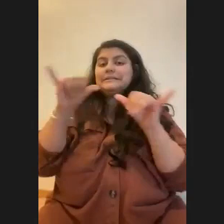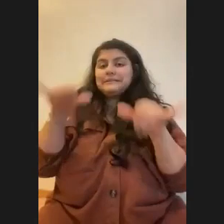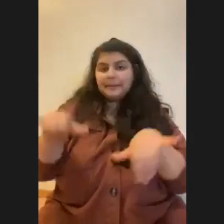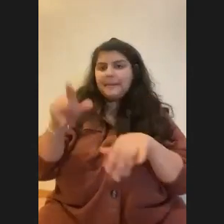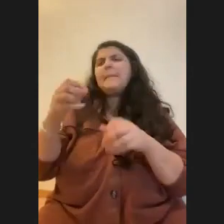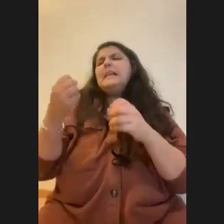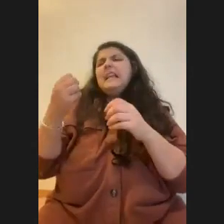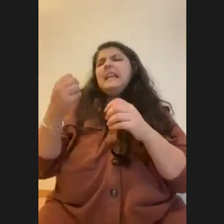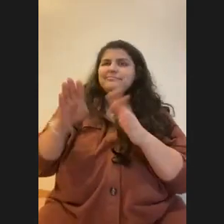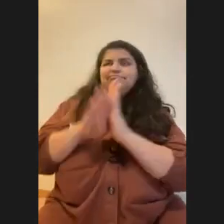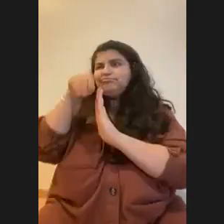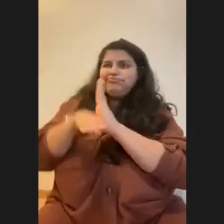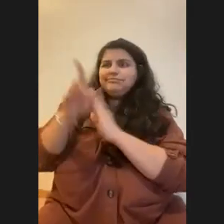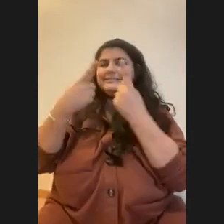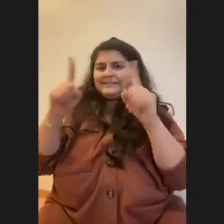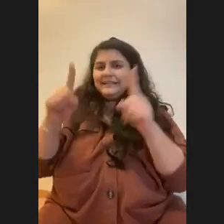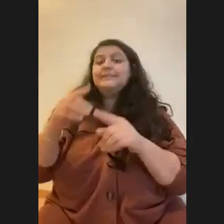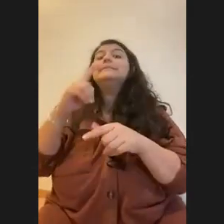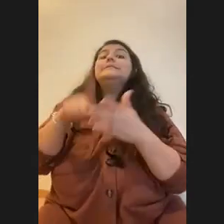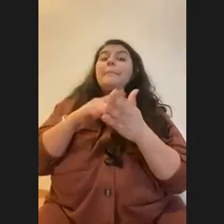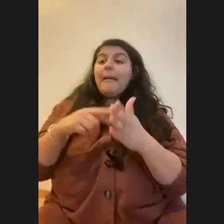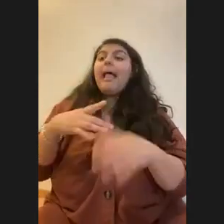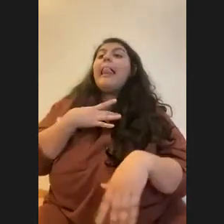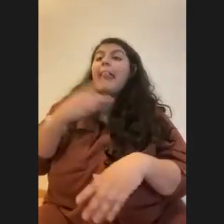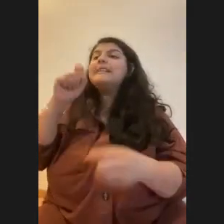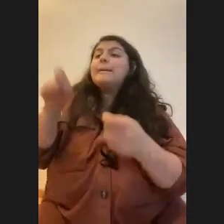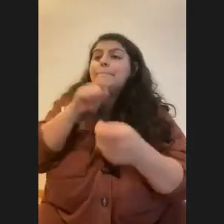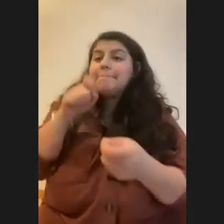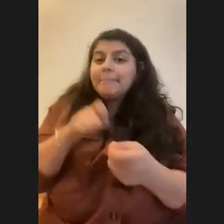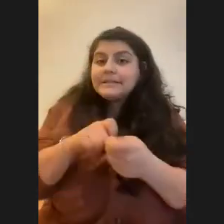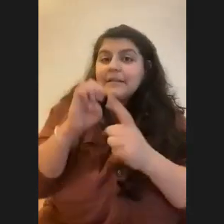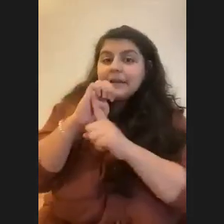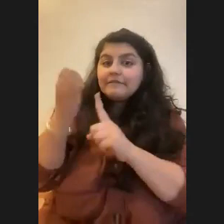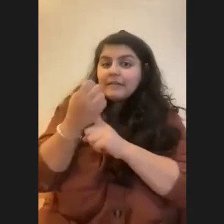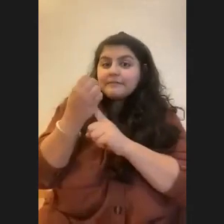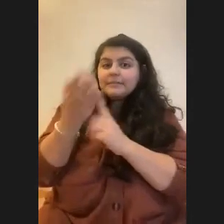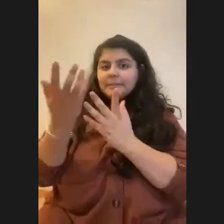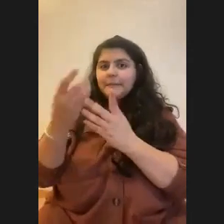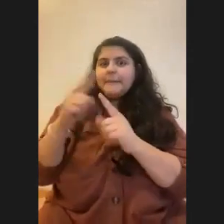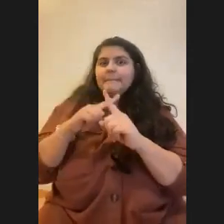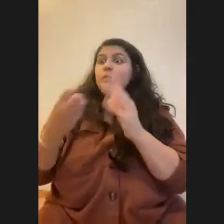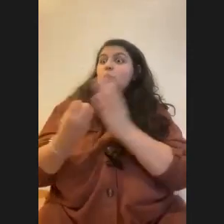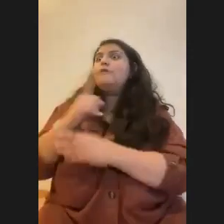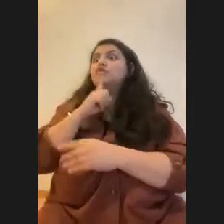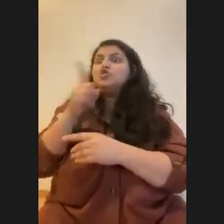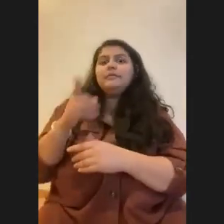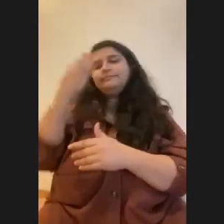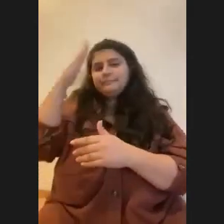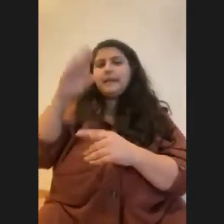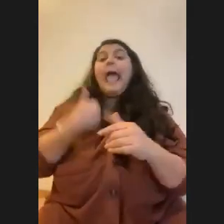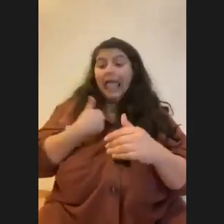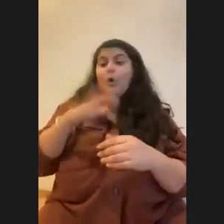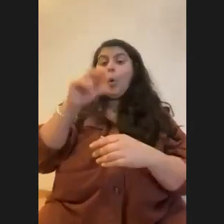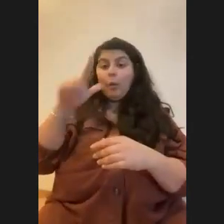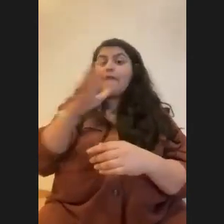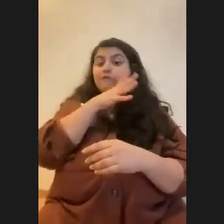from this talk. They, they like certain conditions. Um, they're really finicky. So we have a coral farm here in Ohio